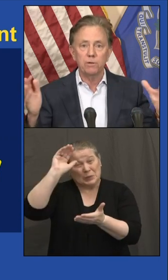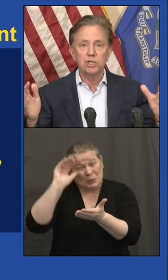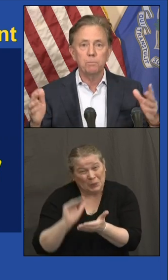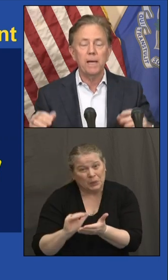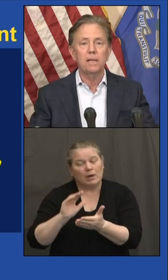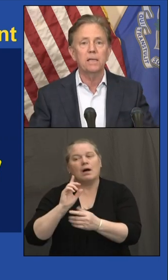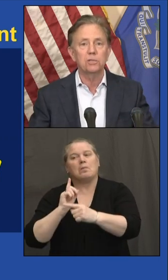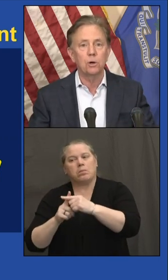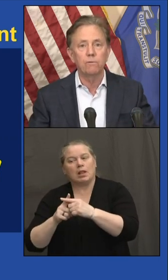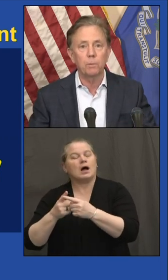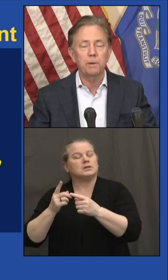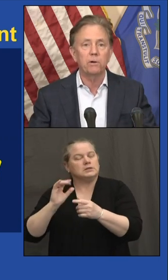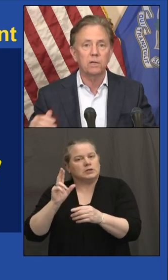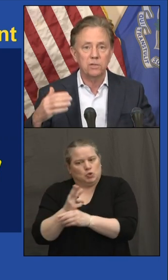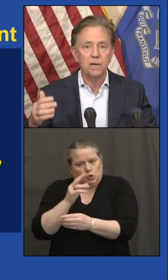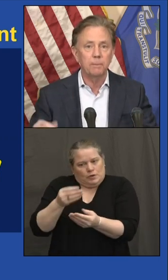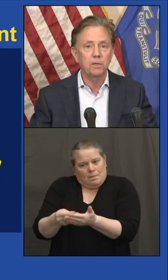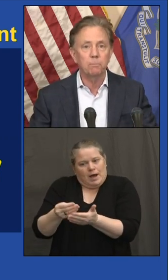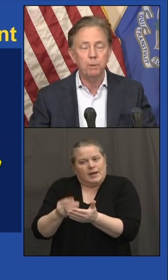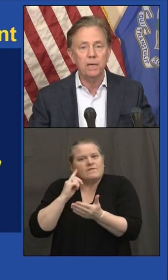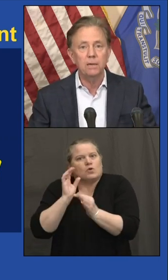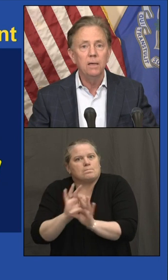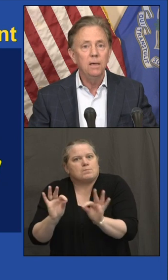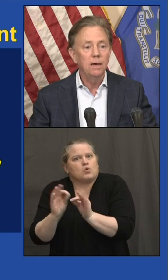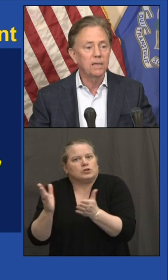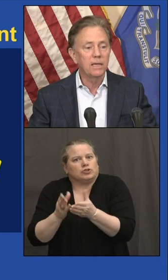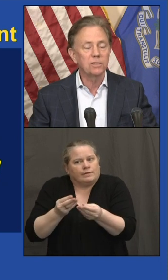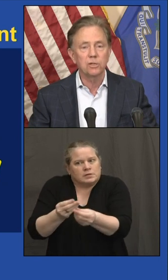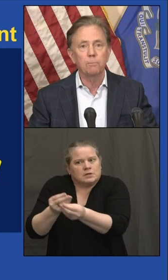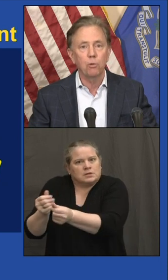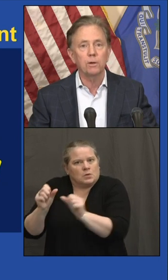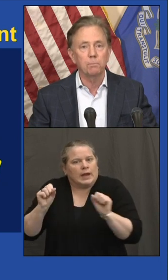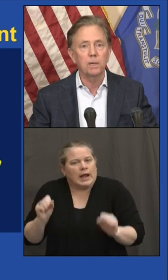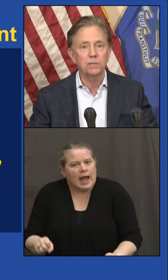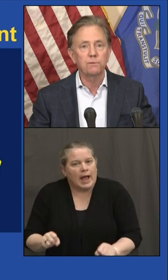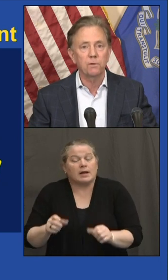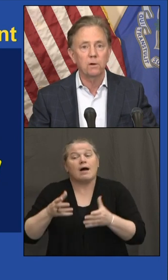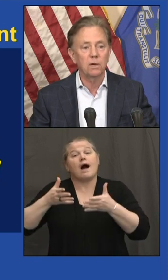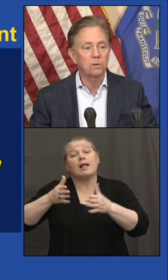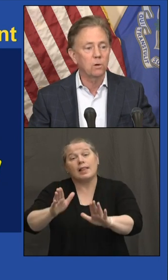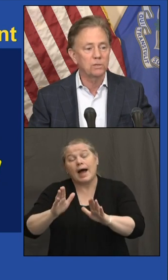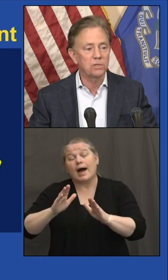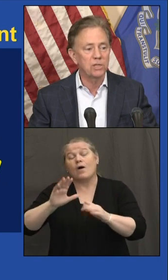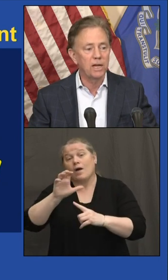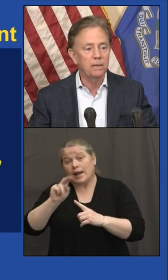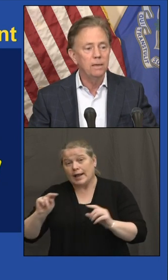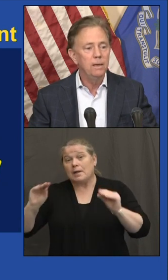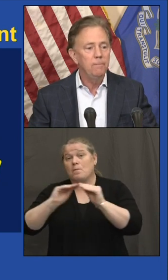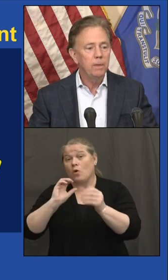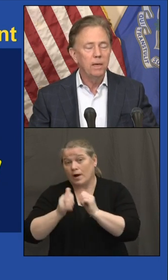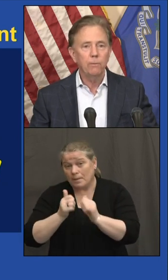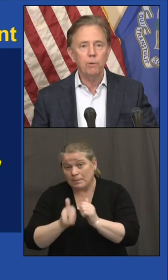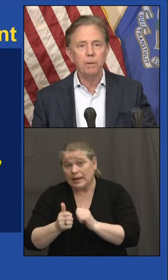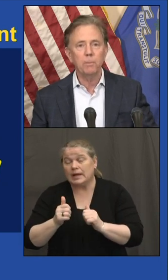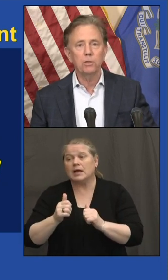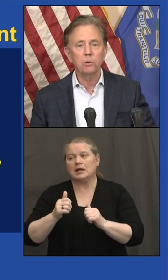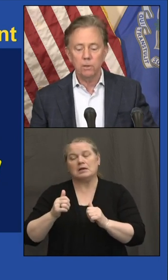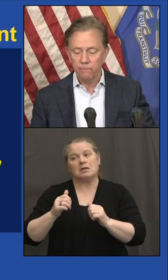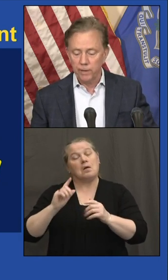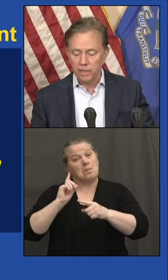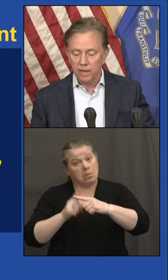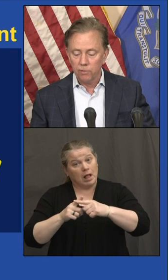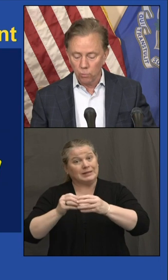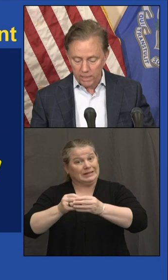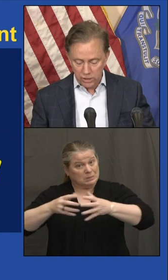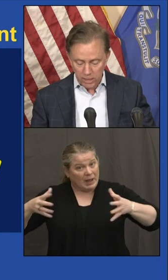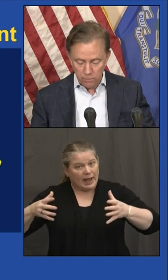we'll be able to expand this over a period of time and compete, I think, is an important plus for across the state. And we wouldn't be able to do